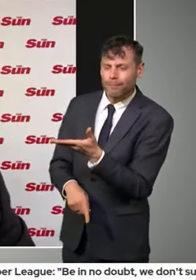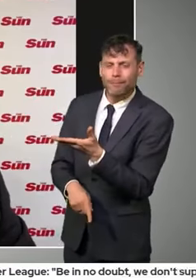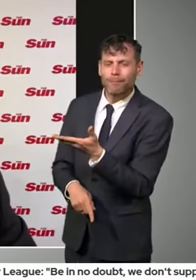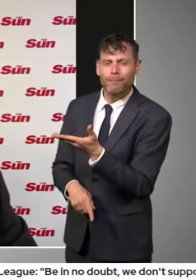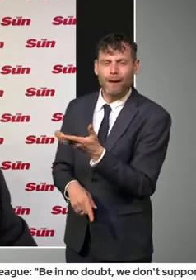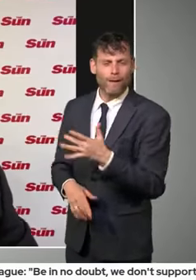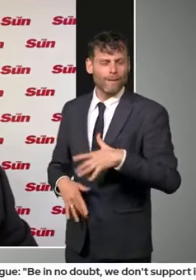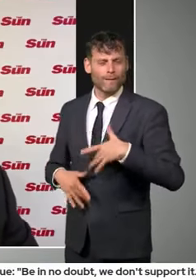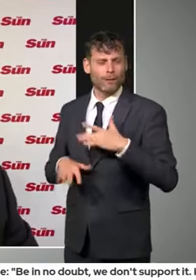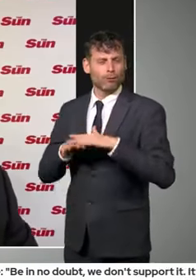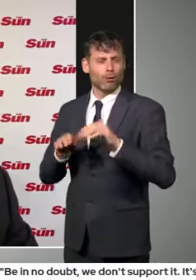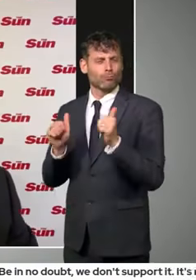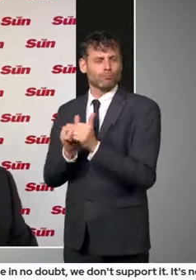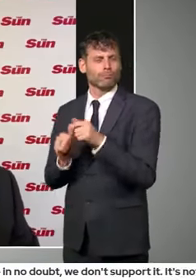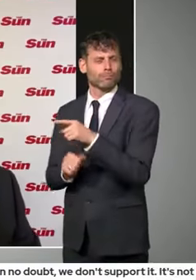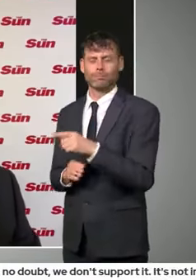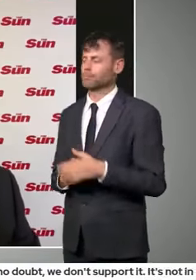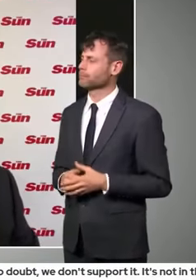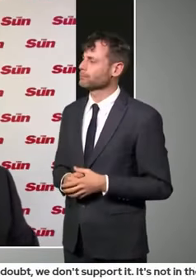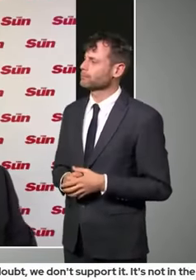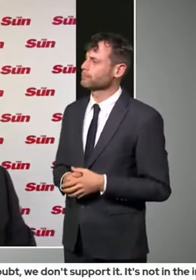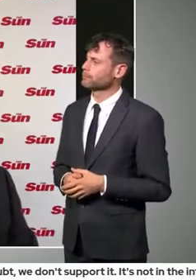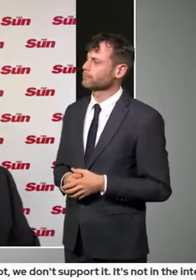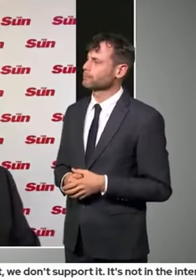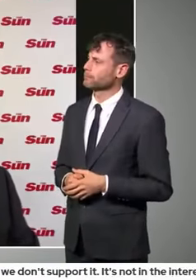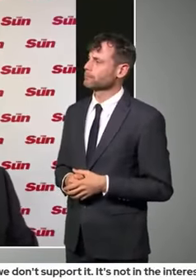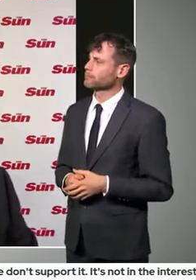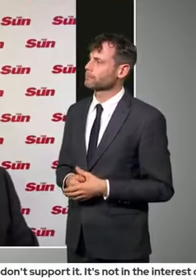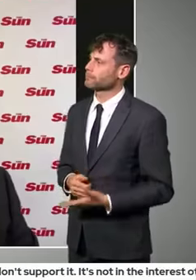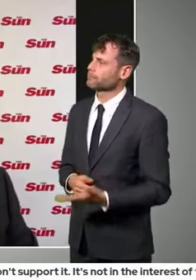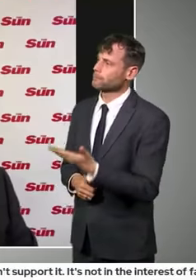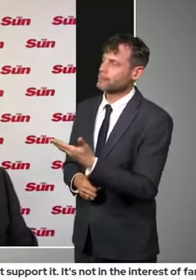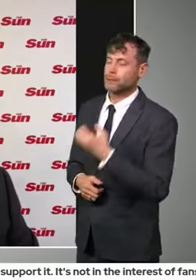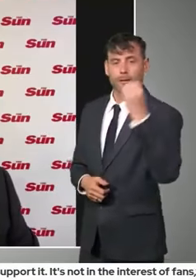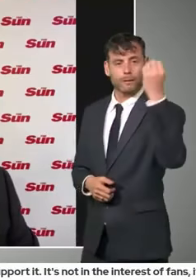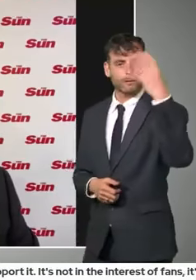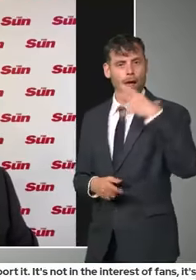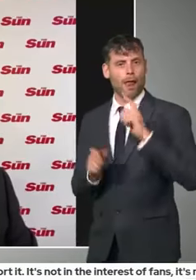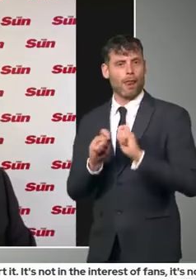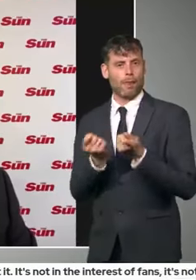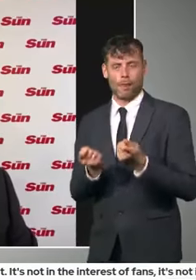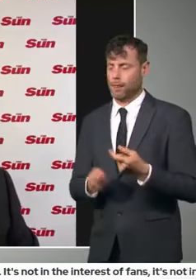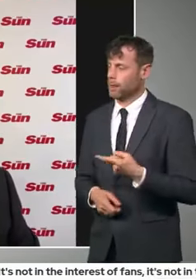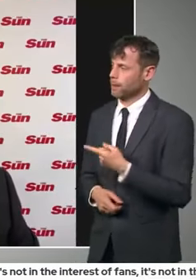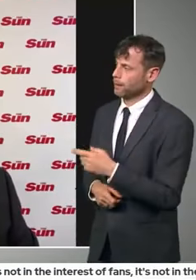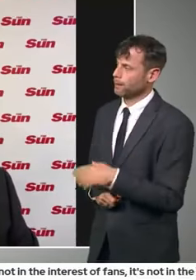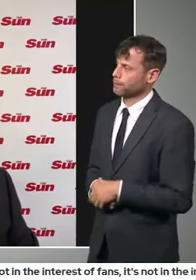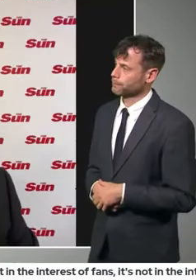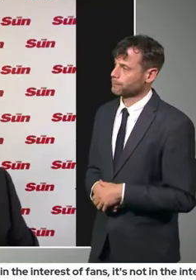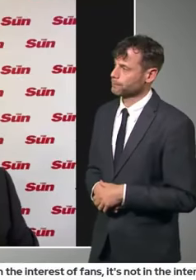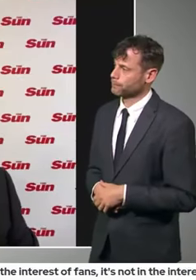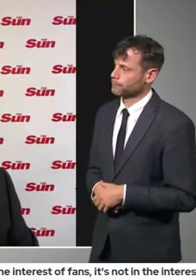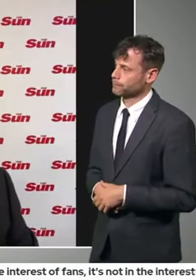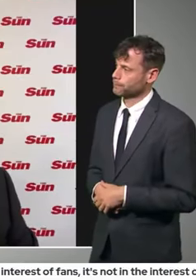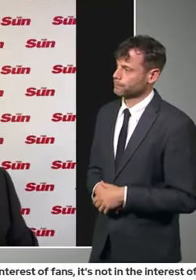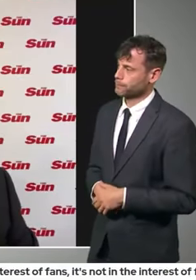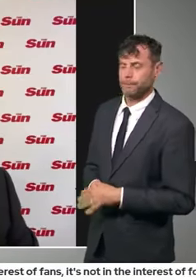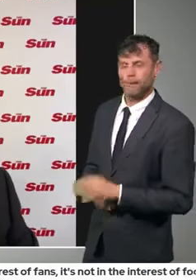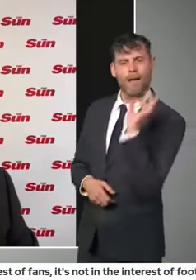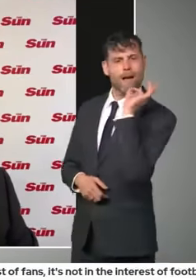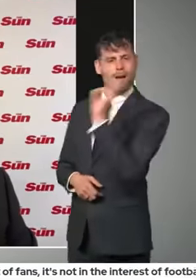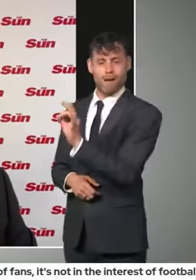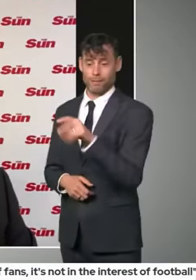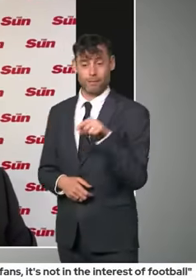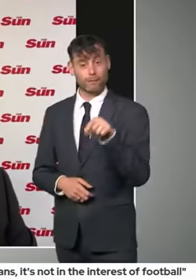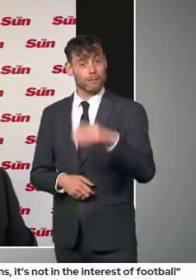Harry. Thank you, Prime Minister. What are the odds of our readers being able to enjoy European holiday this summer? And is it still